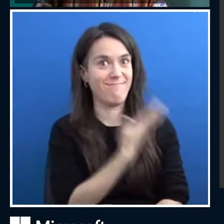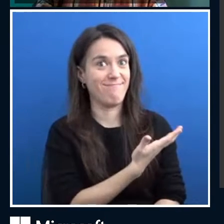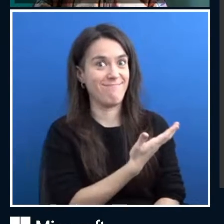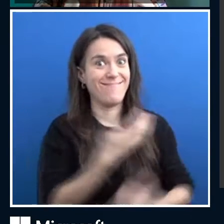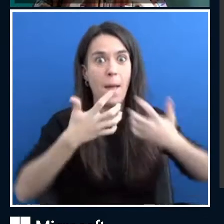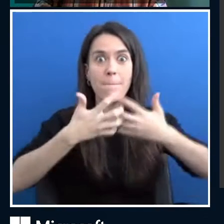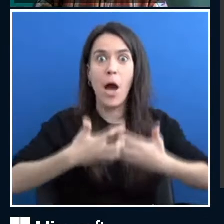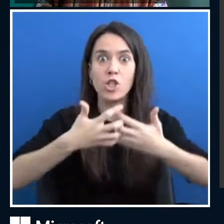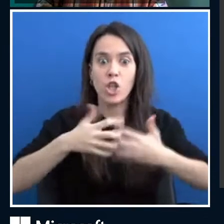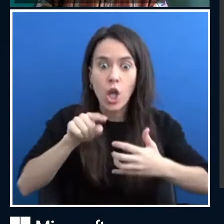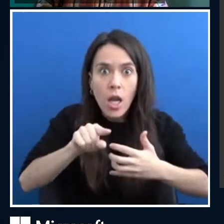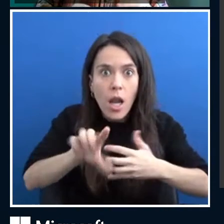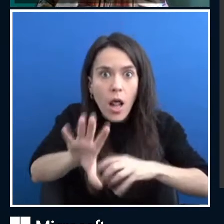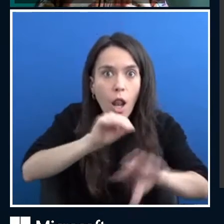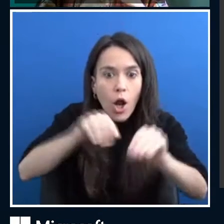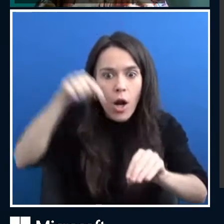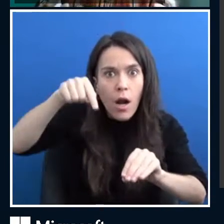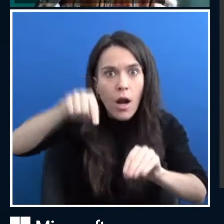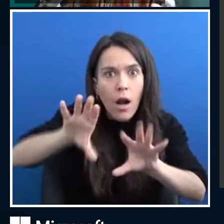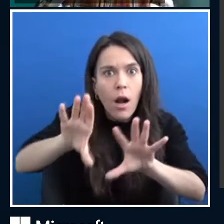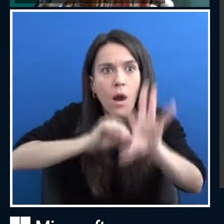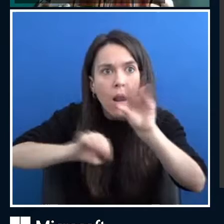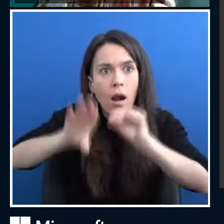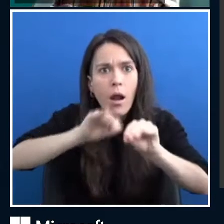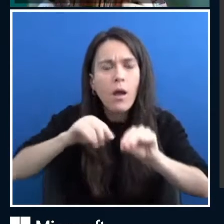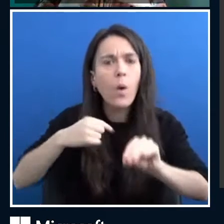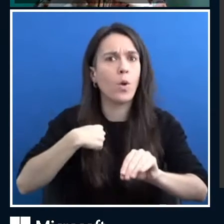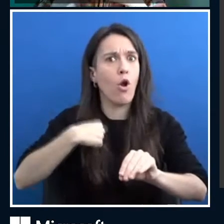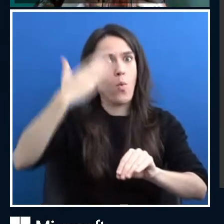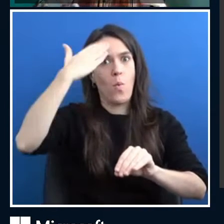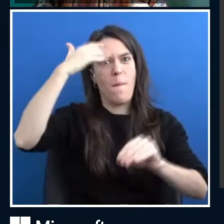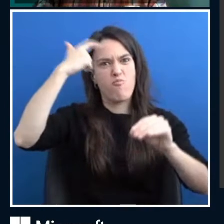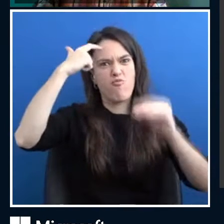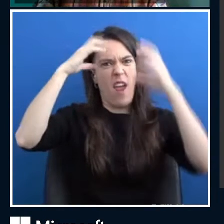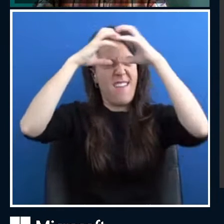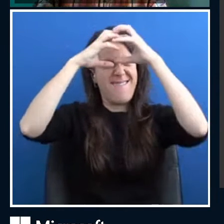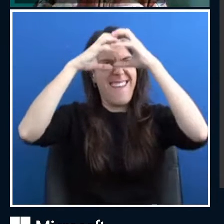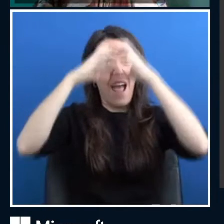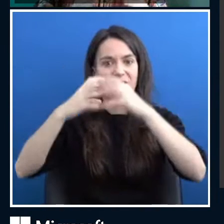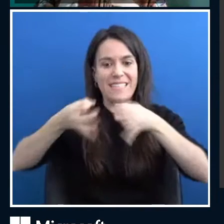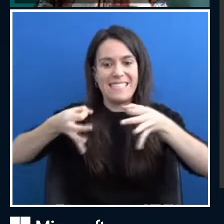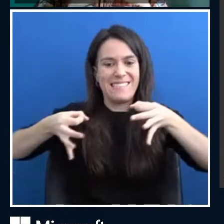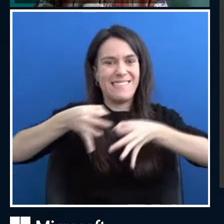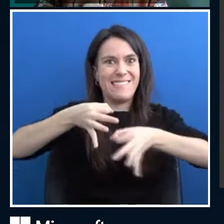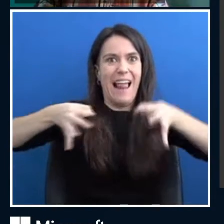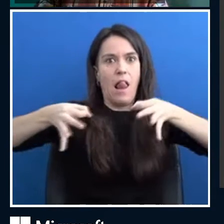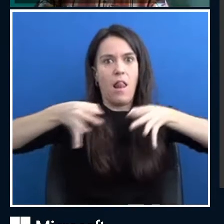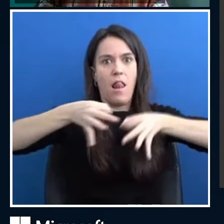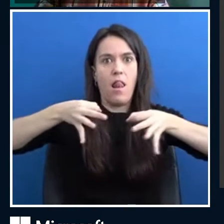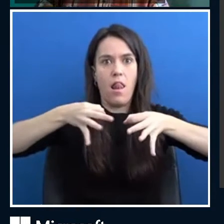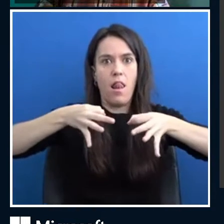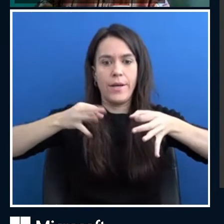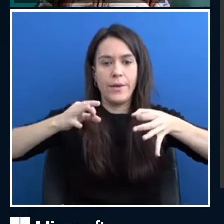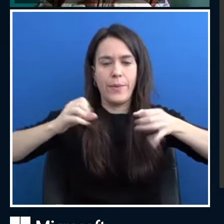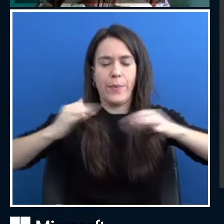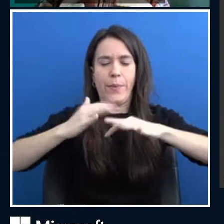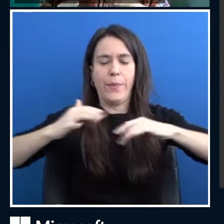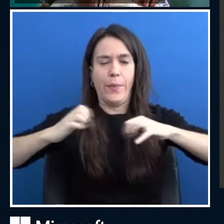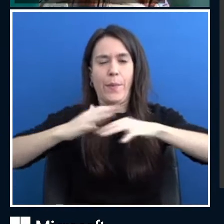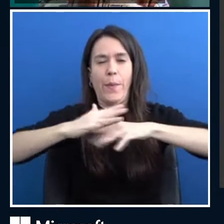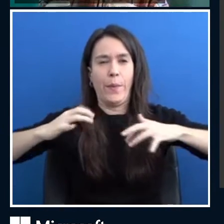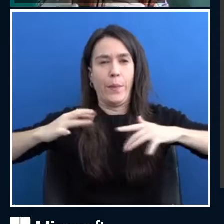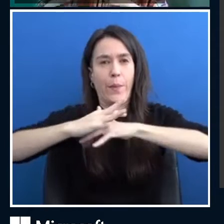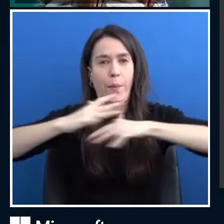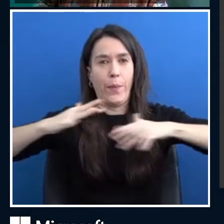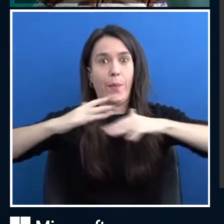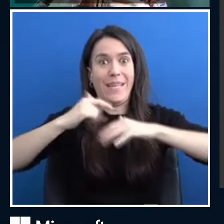We know that our brain consists of neuron cells which are connected to each other, which exchange electrical signals, so we can build the